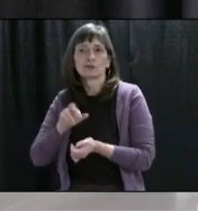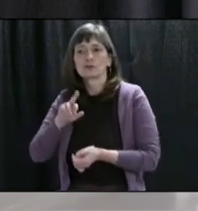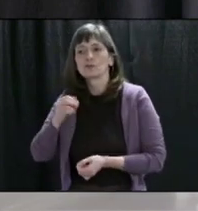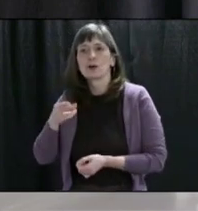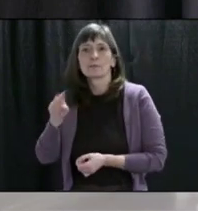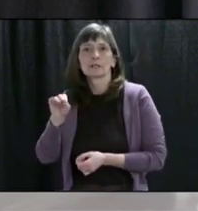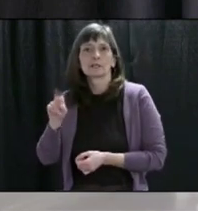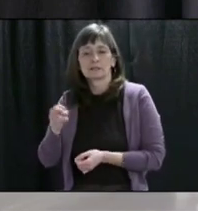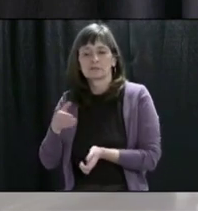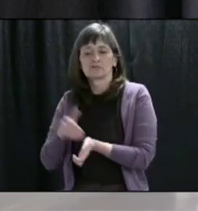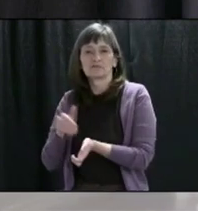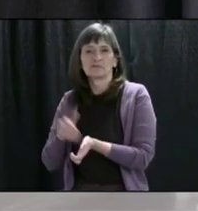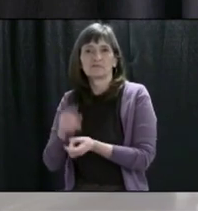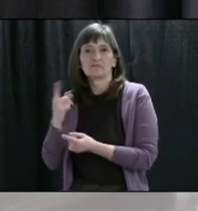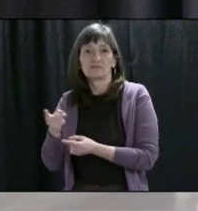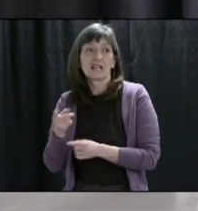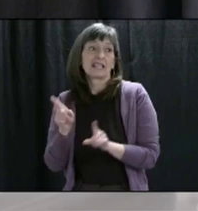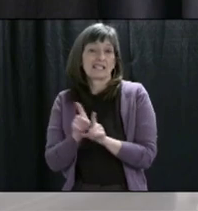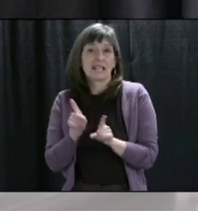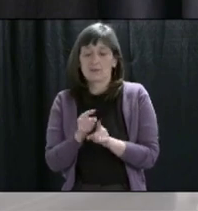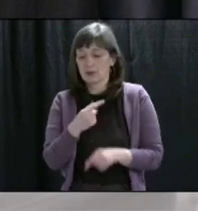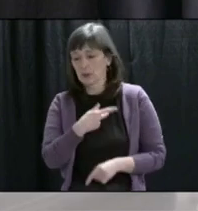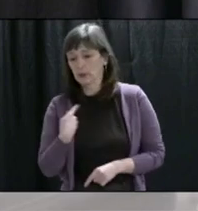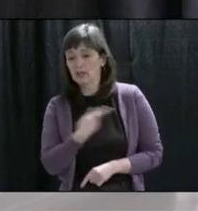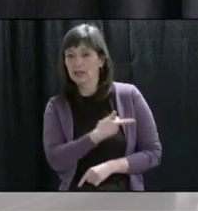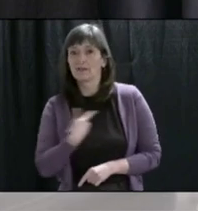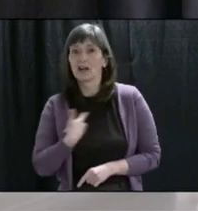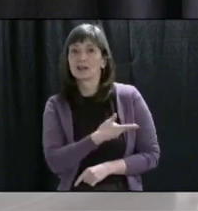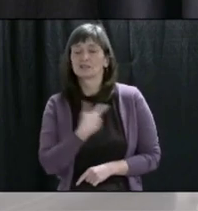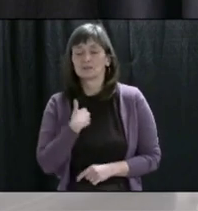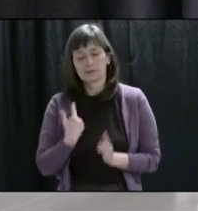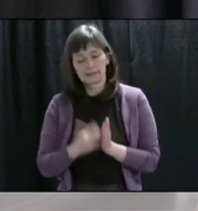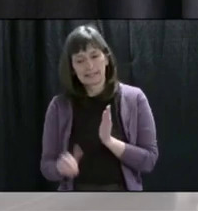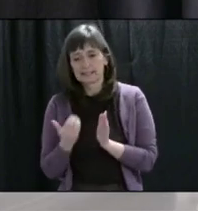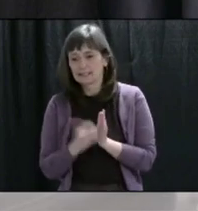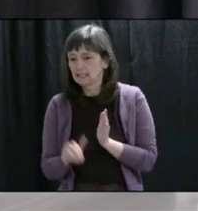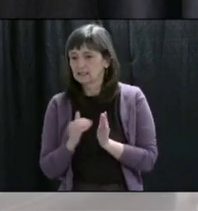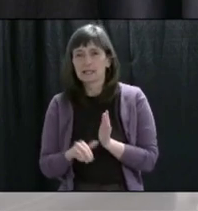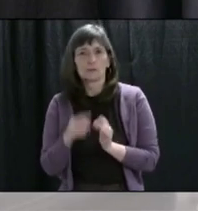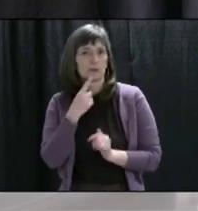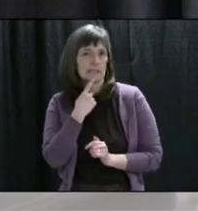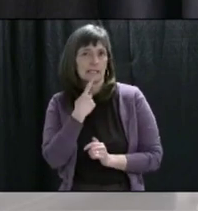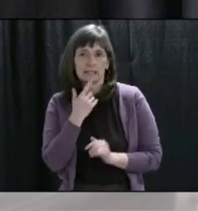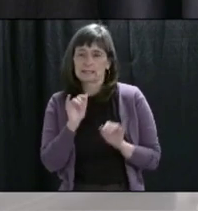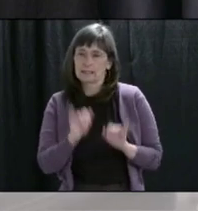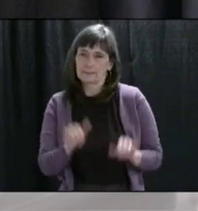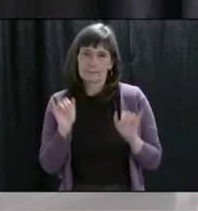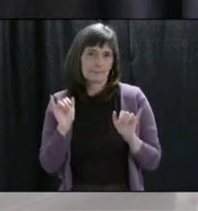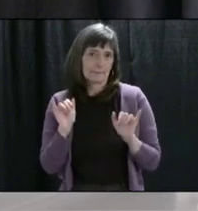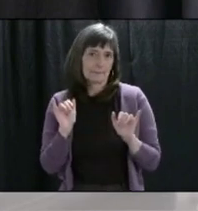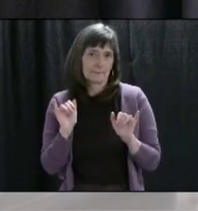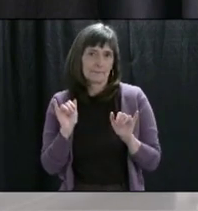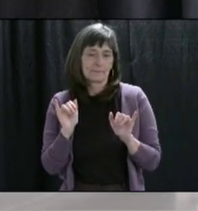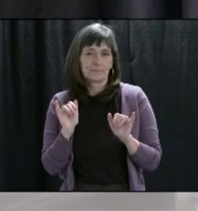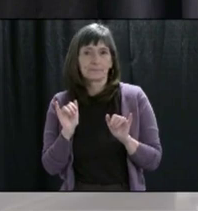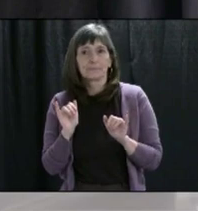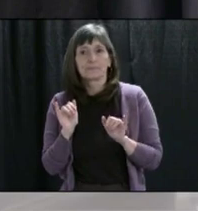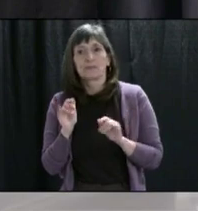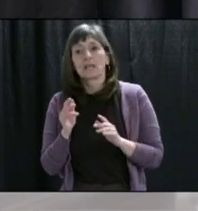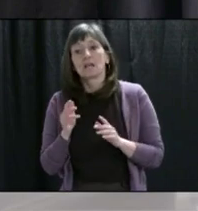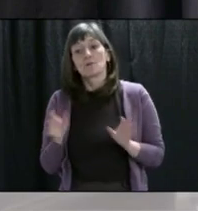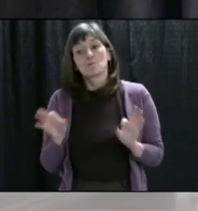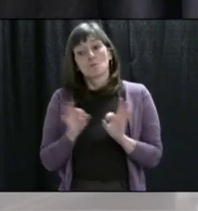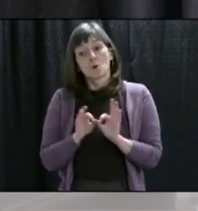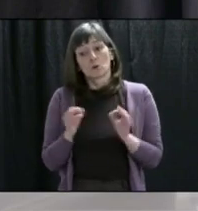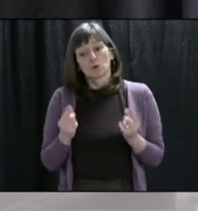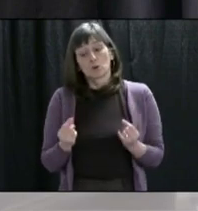you've heard the Premier and Dr. Fitzgerald and myself repeat for the last 30 days. The important things that we need to do